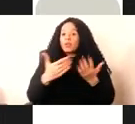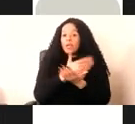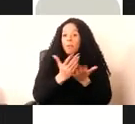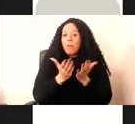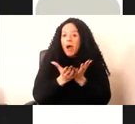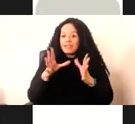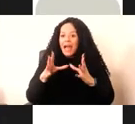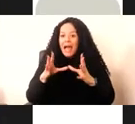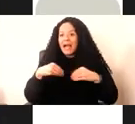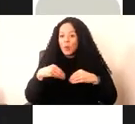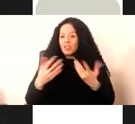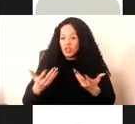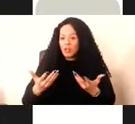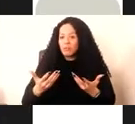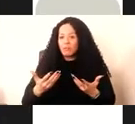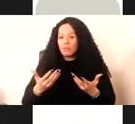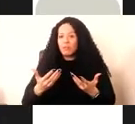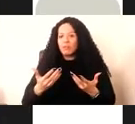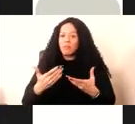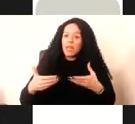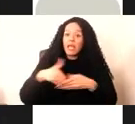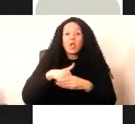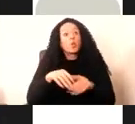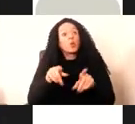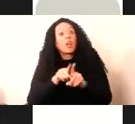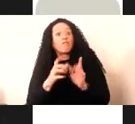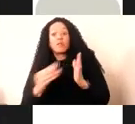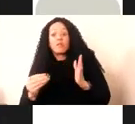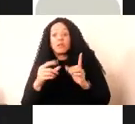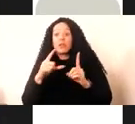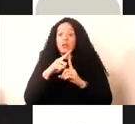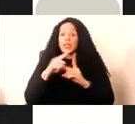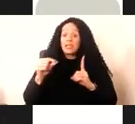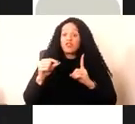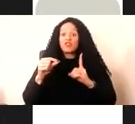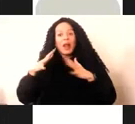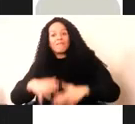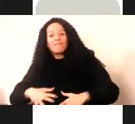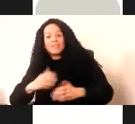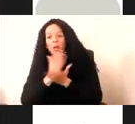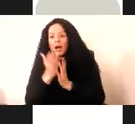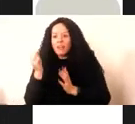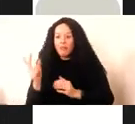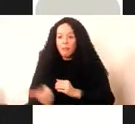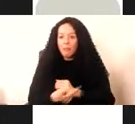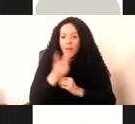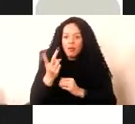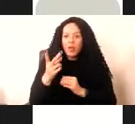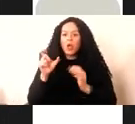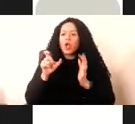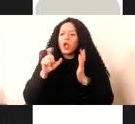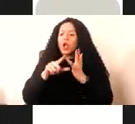including, for instance, digital and physical parts, code files,